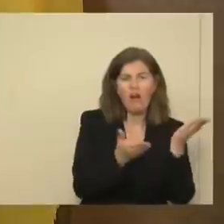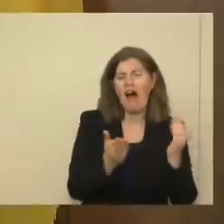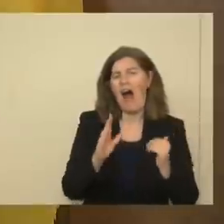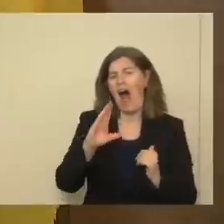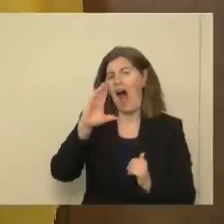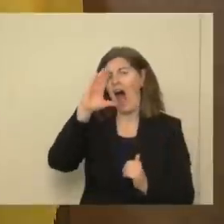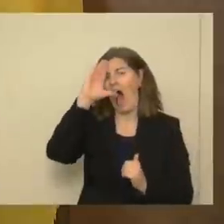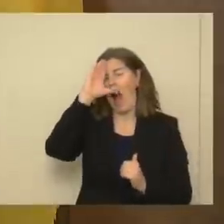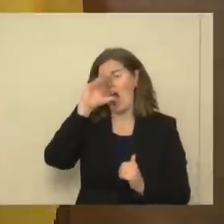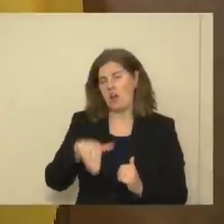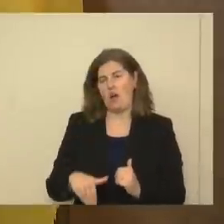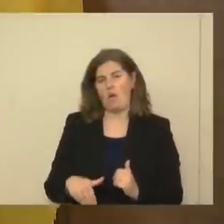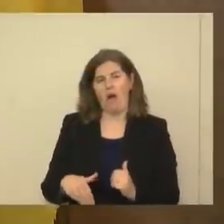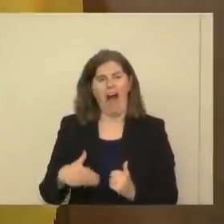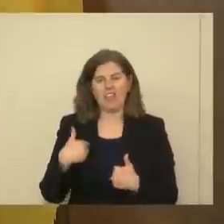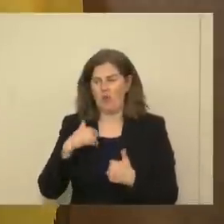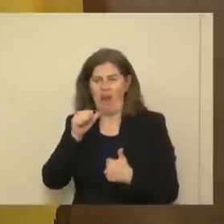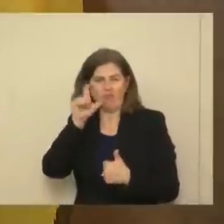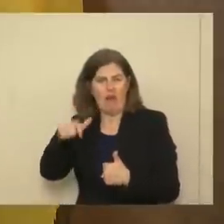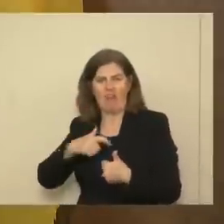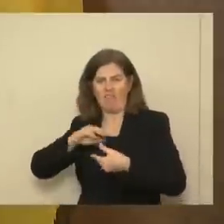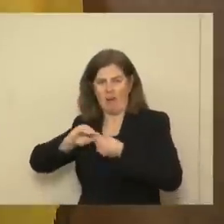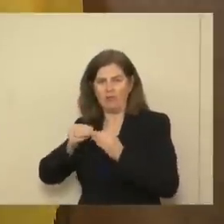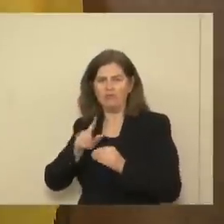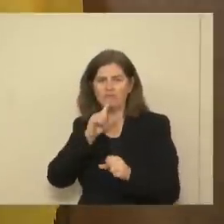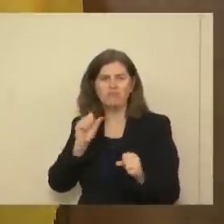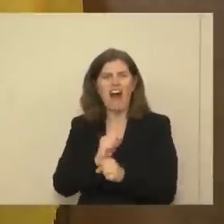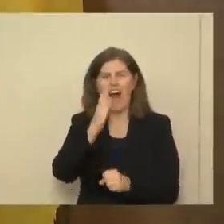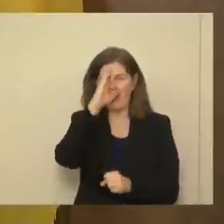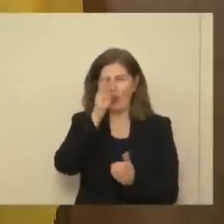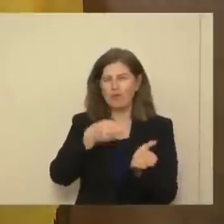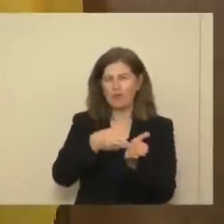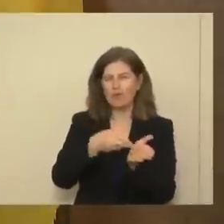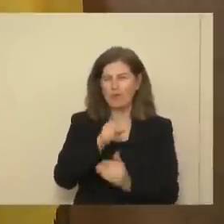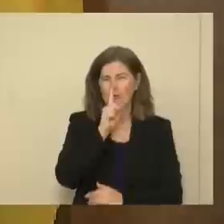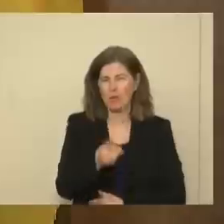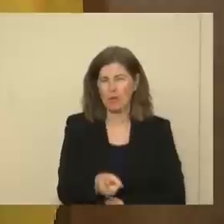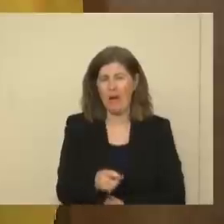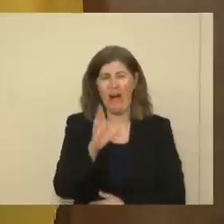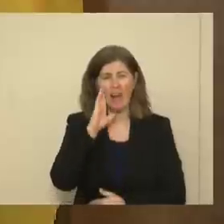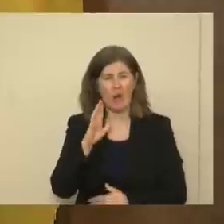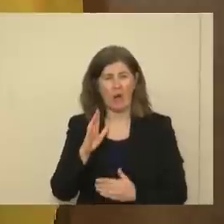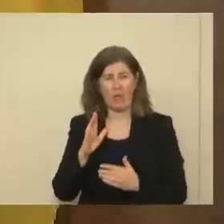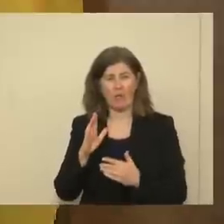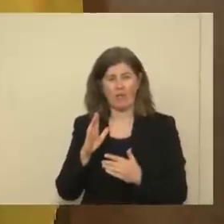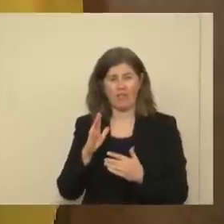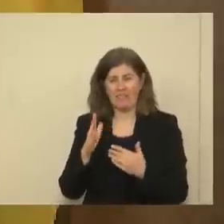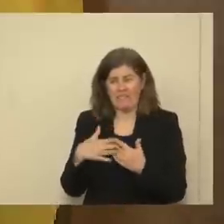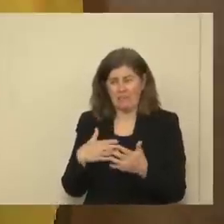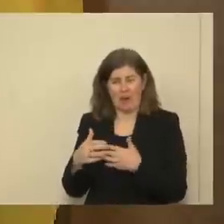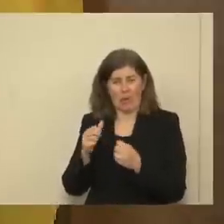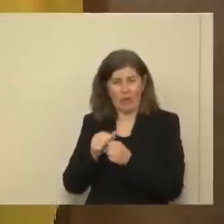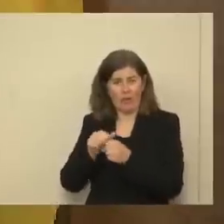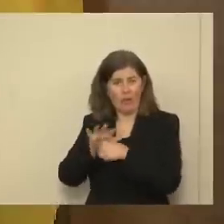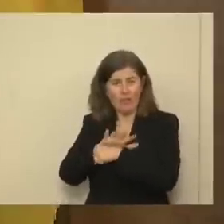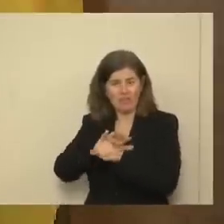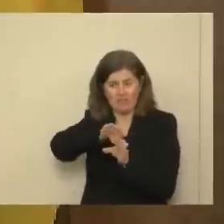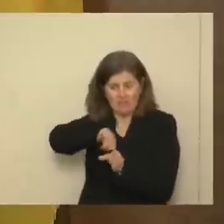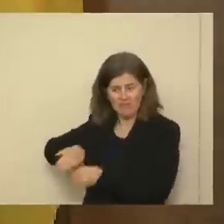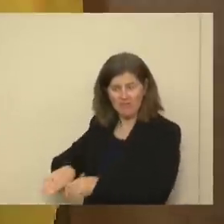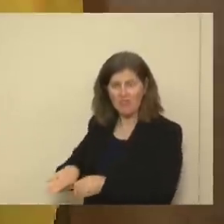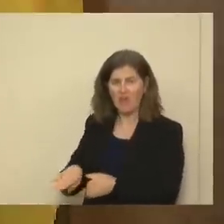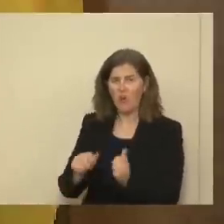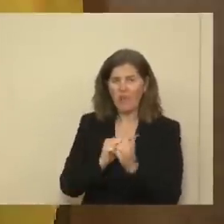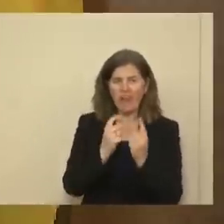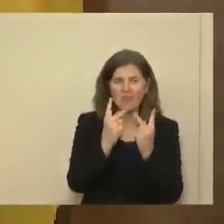know without having data that it's true. I knew without COVID that we know that without visitation and support that